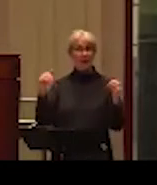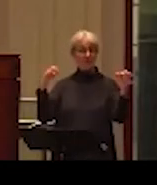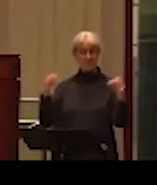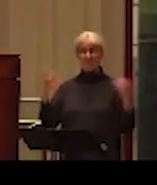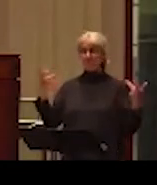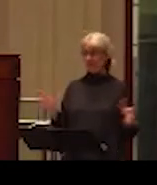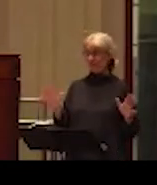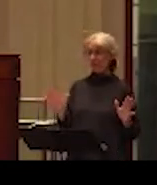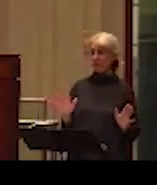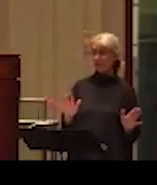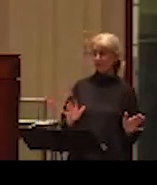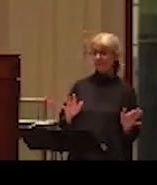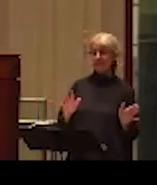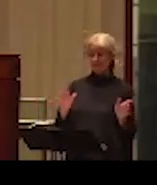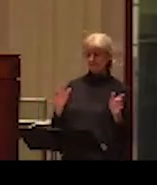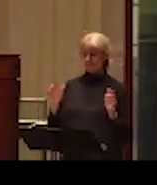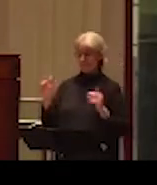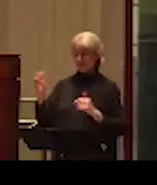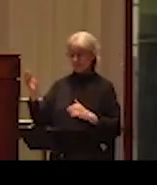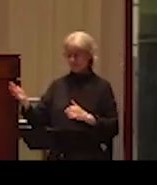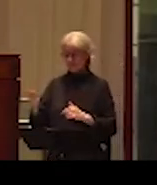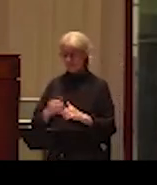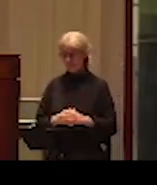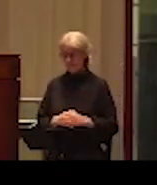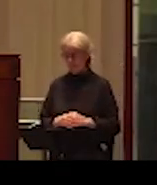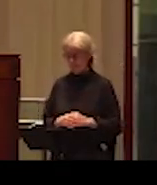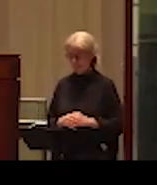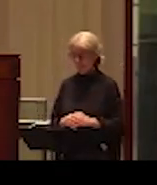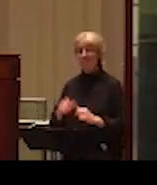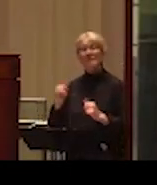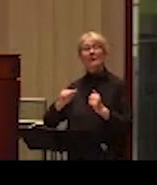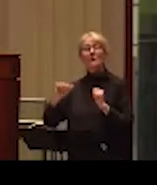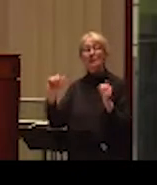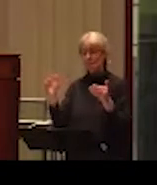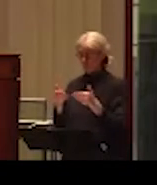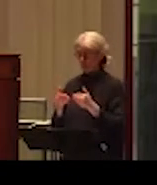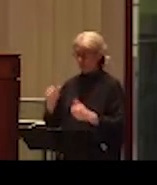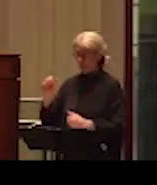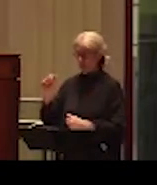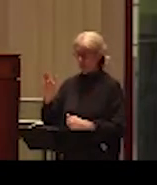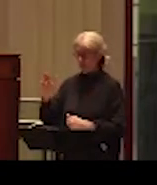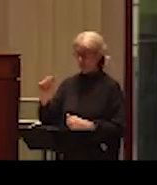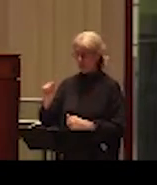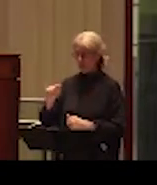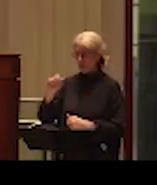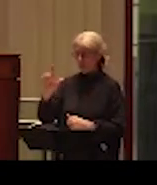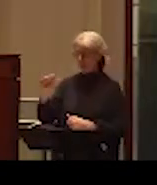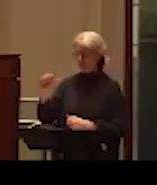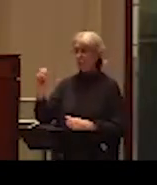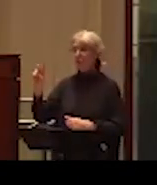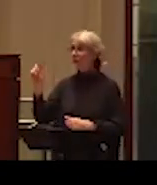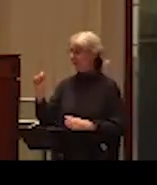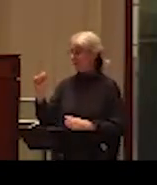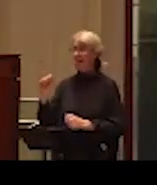stuff and we're going to turn to our guest. I'm very pleased to introduce to you Alexandra Lasova as the recipient